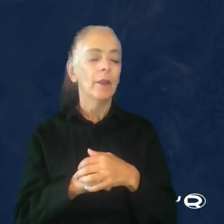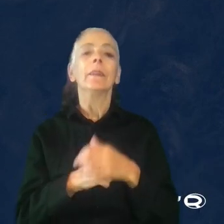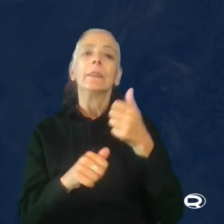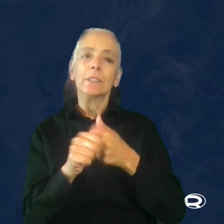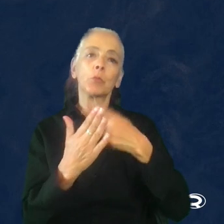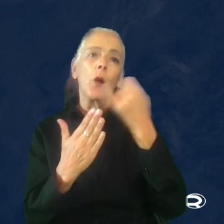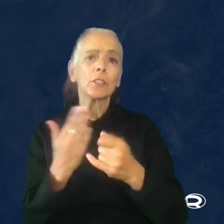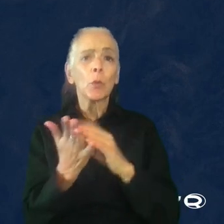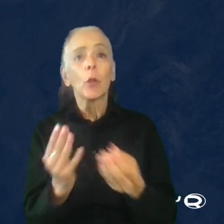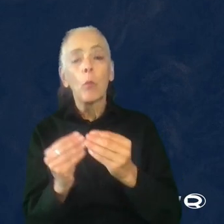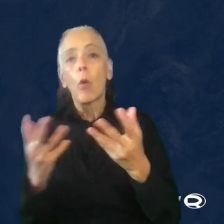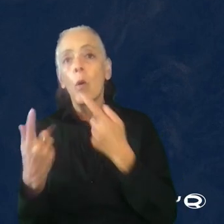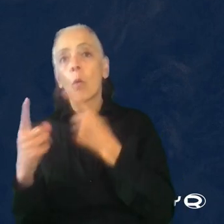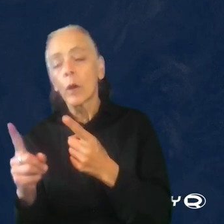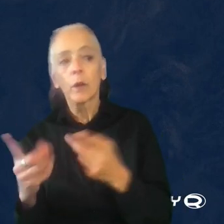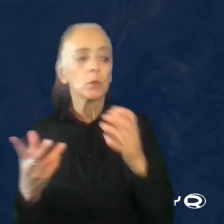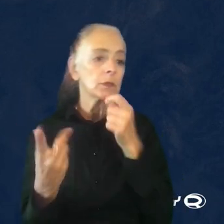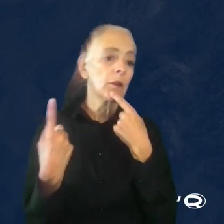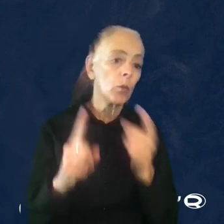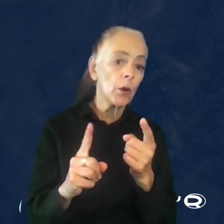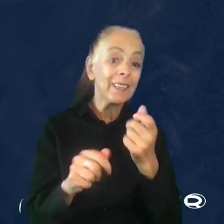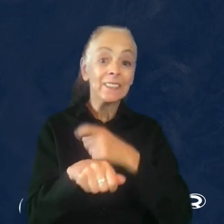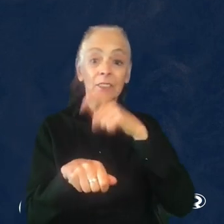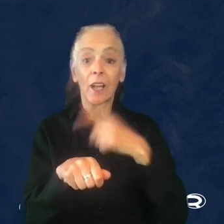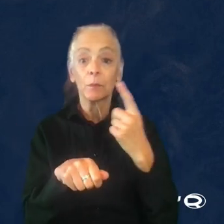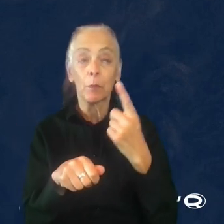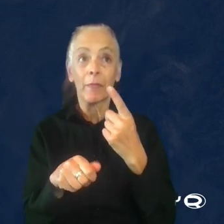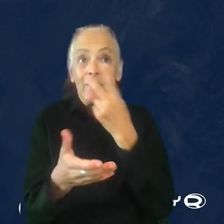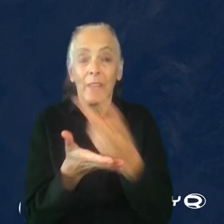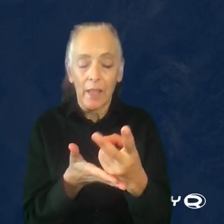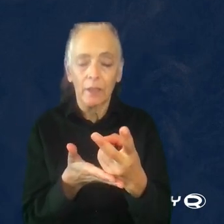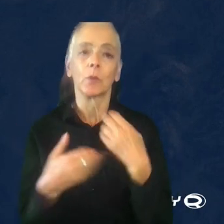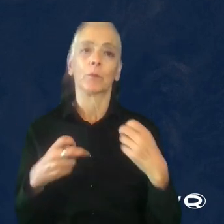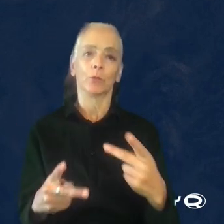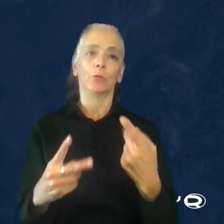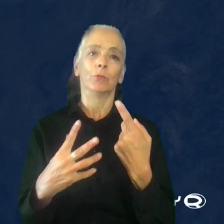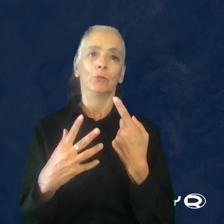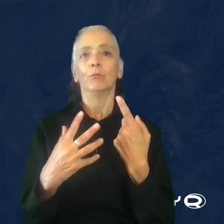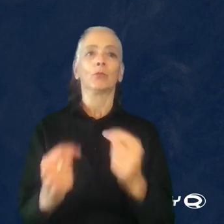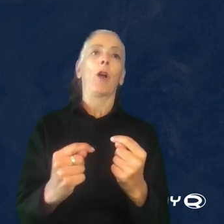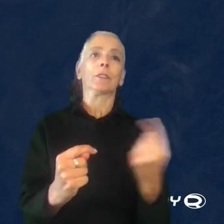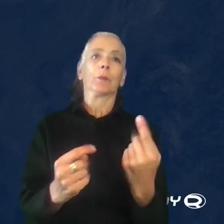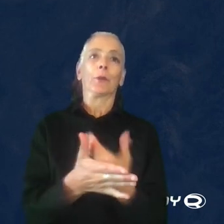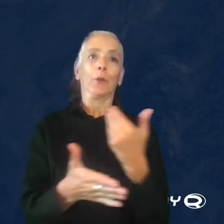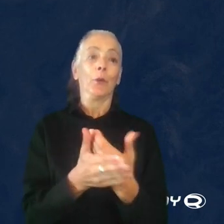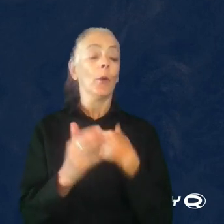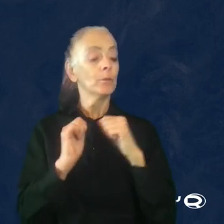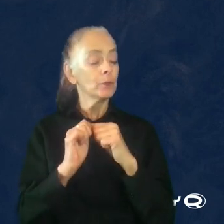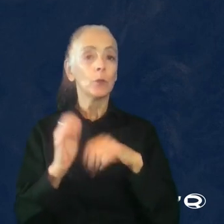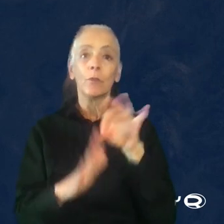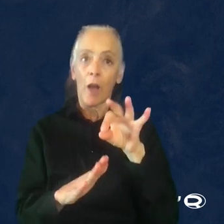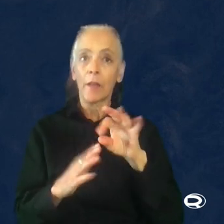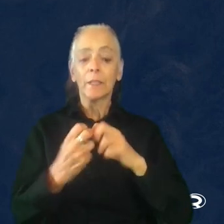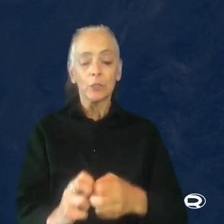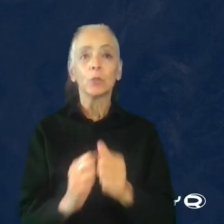works and what doesn't. And each time something fails, it's an opportunity to try something different. I'm continuing to find issues in the